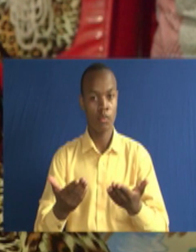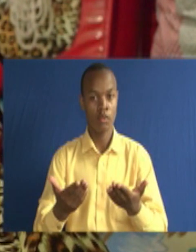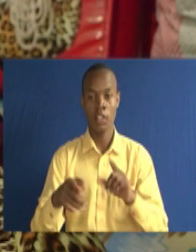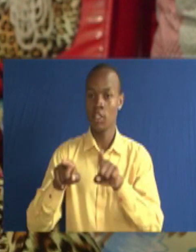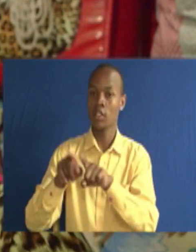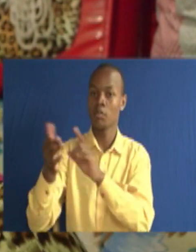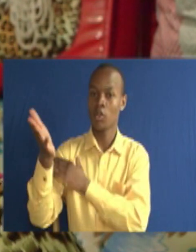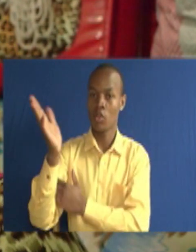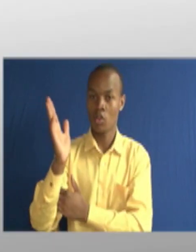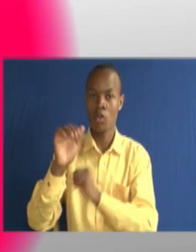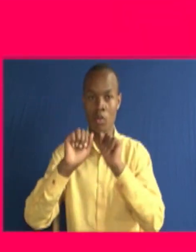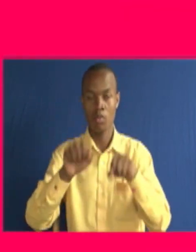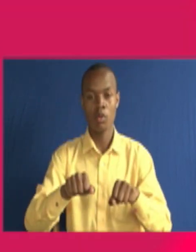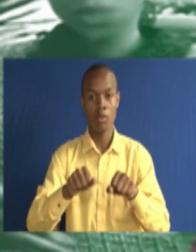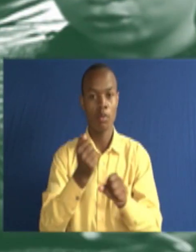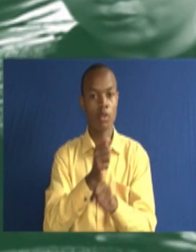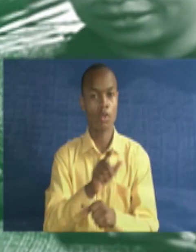mungu hata waangusha.